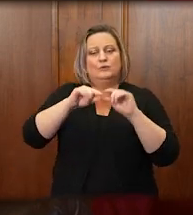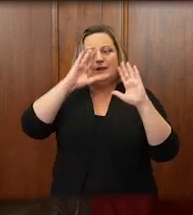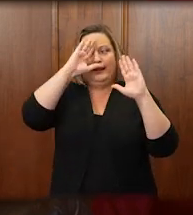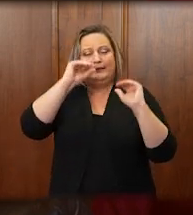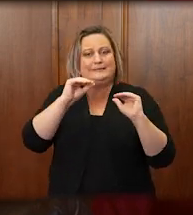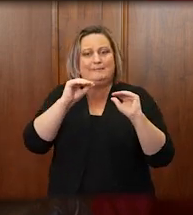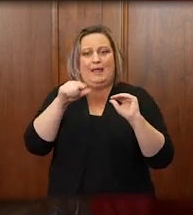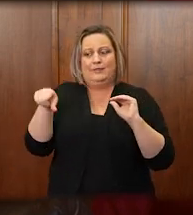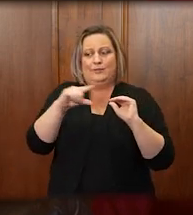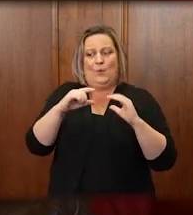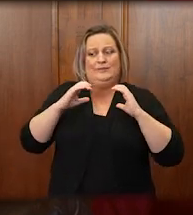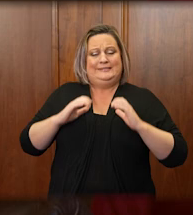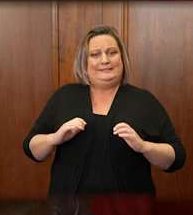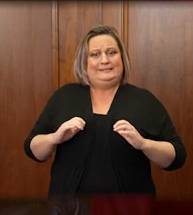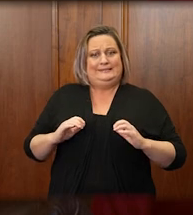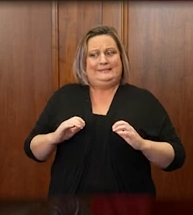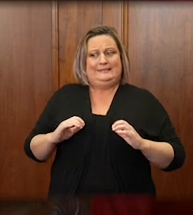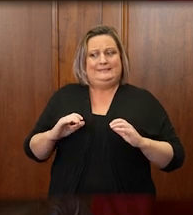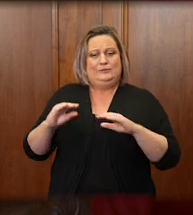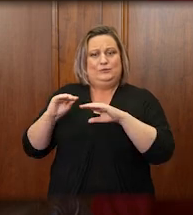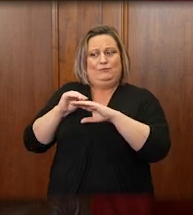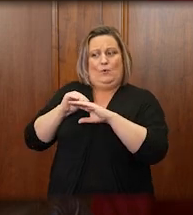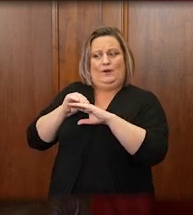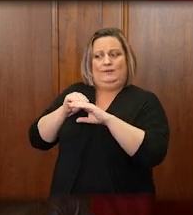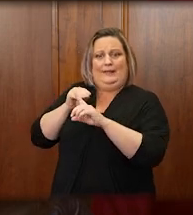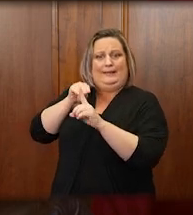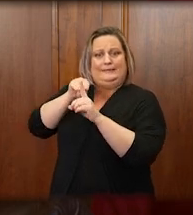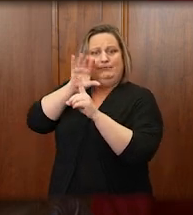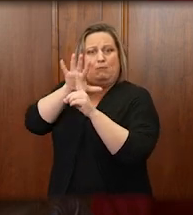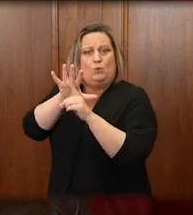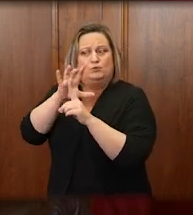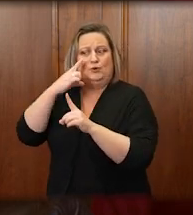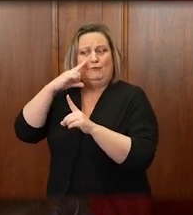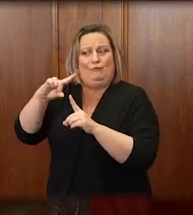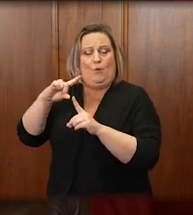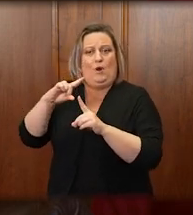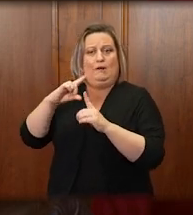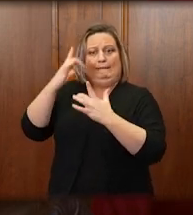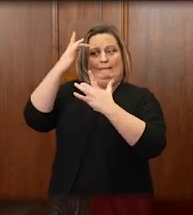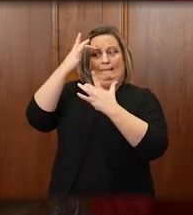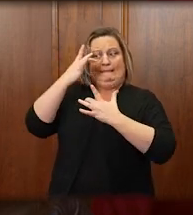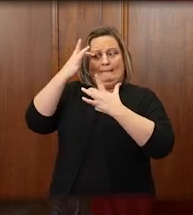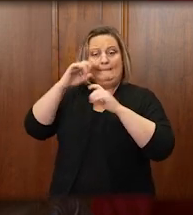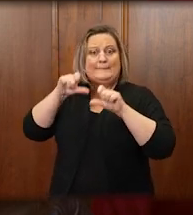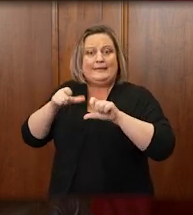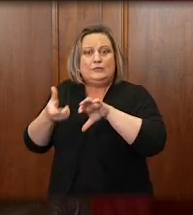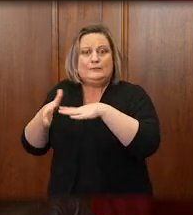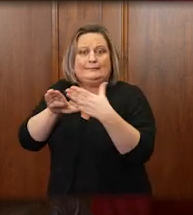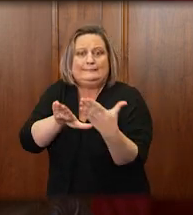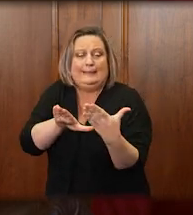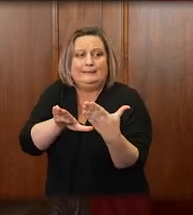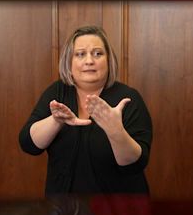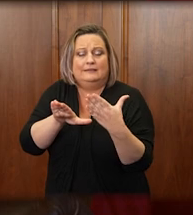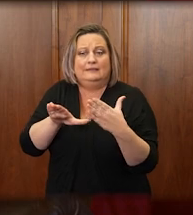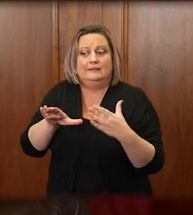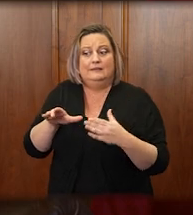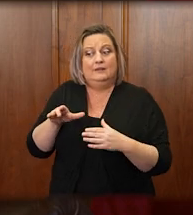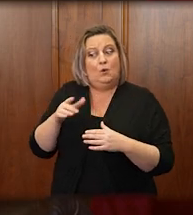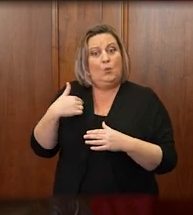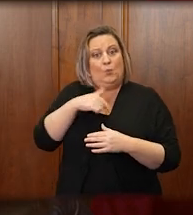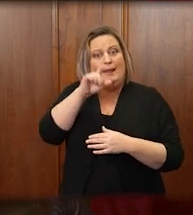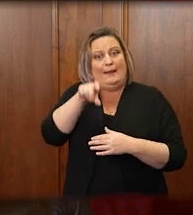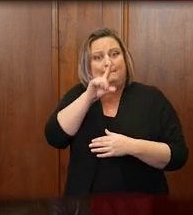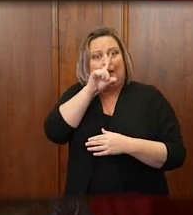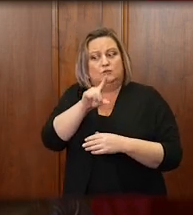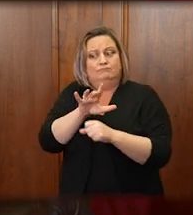expose themselves to the risk of a deadly or at the very least debilitating disease unless we could assure them that they could serve